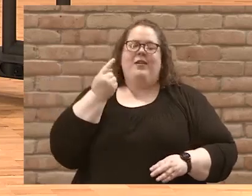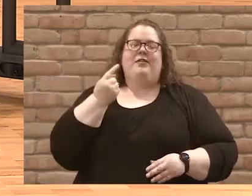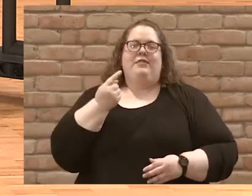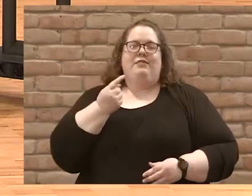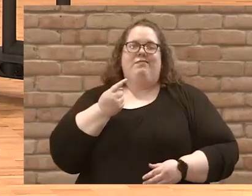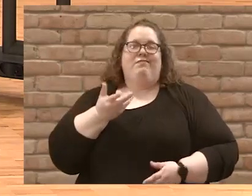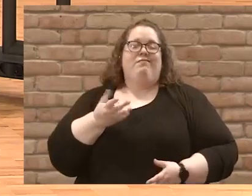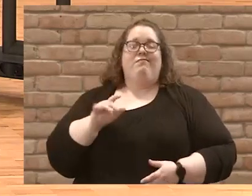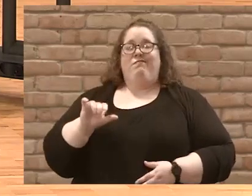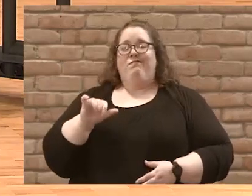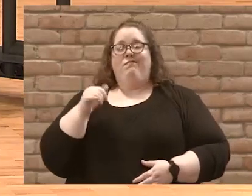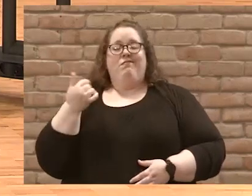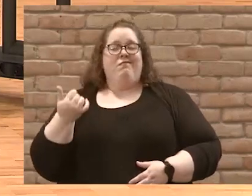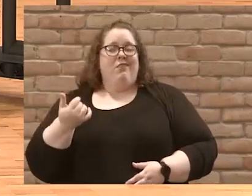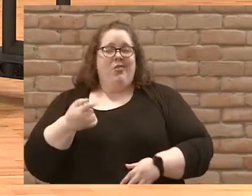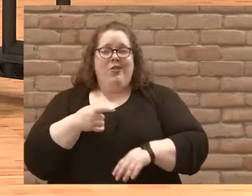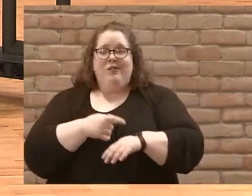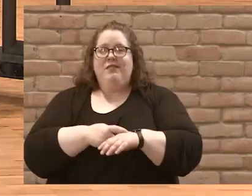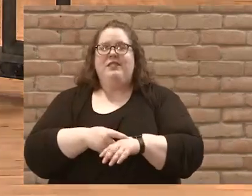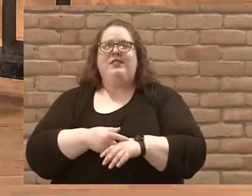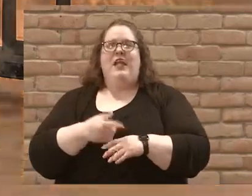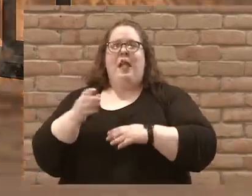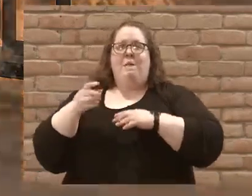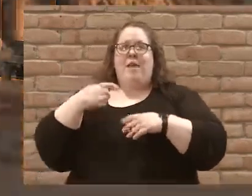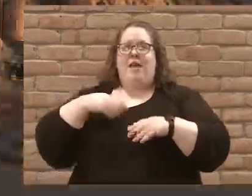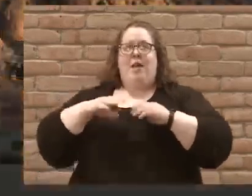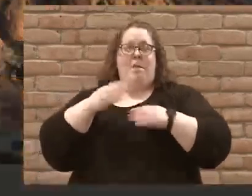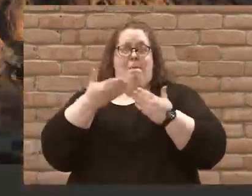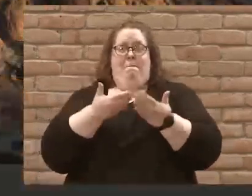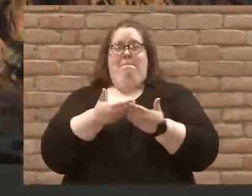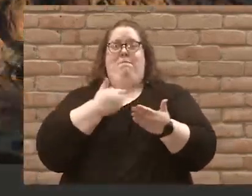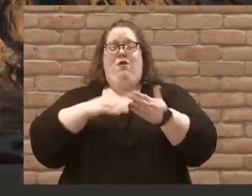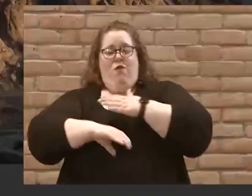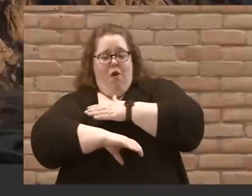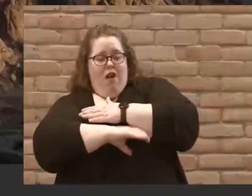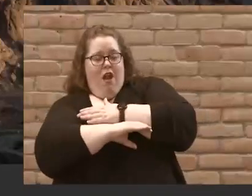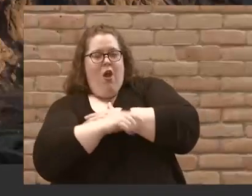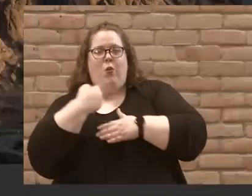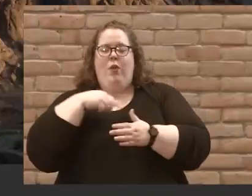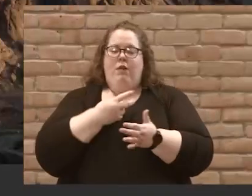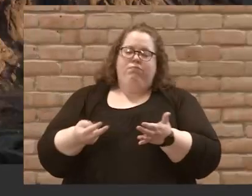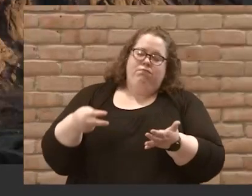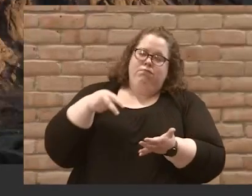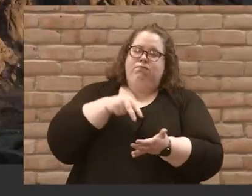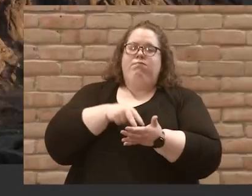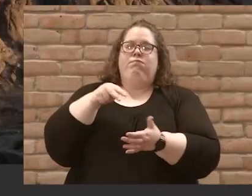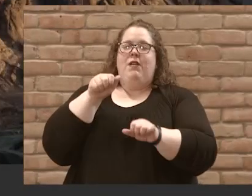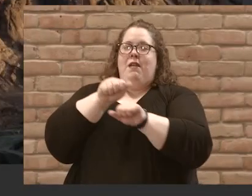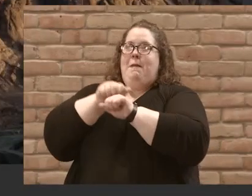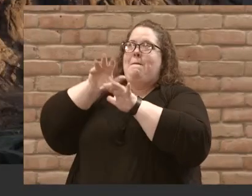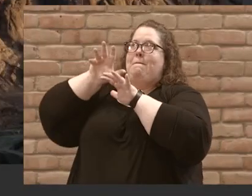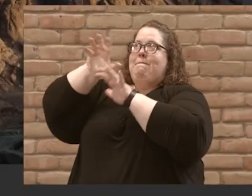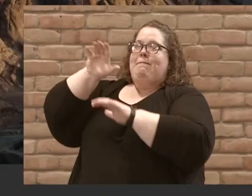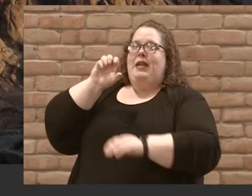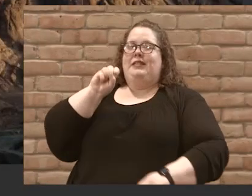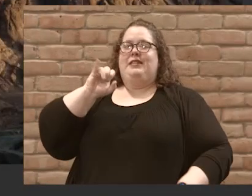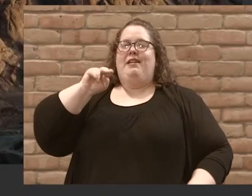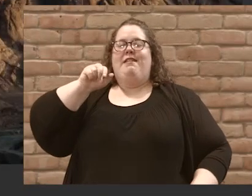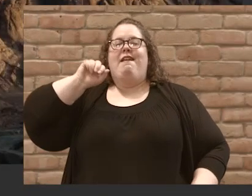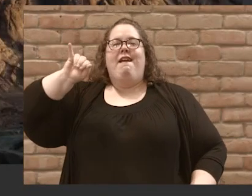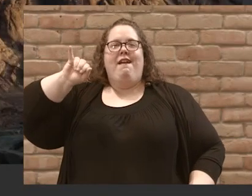up long before sunrise one day to climb up this mountain. It's known as Mount Sinai,